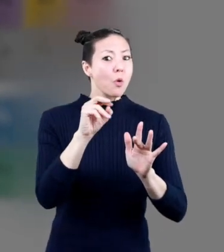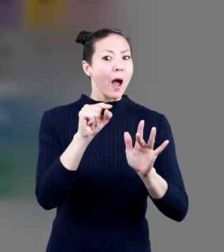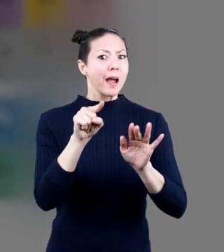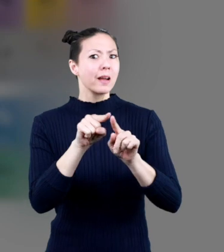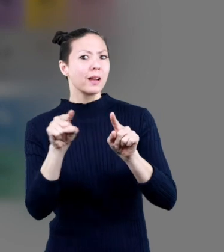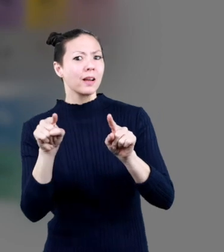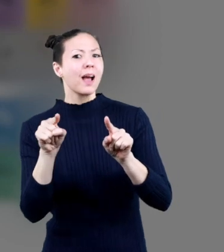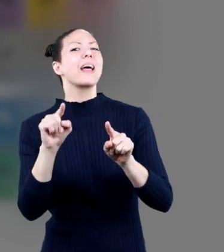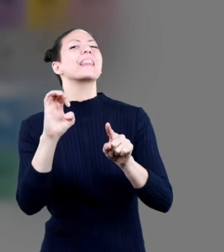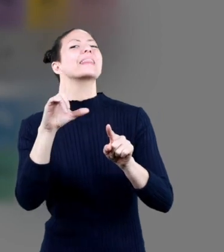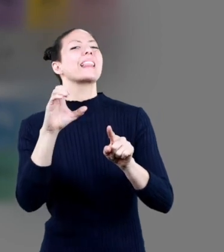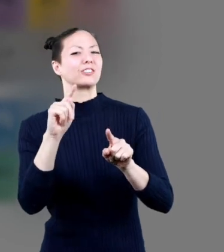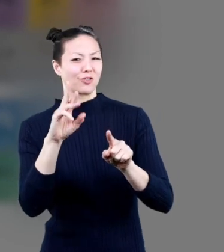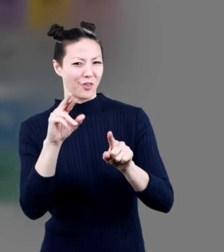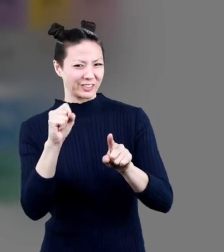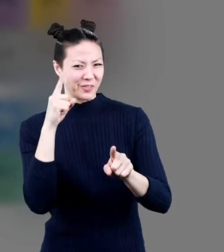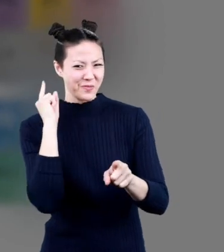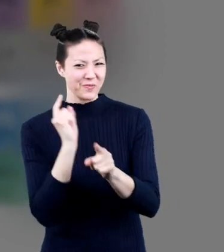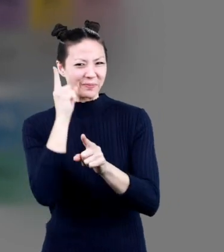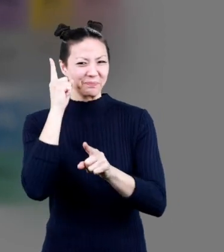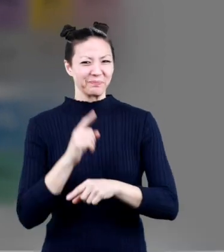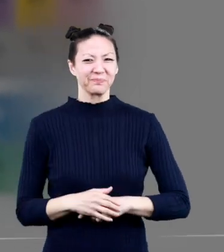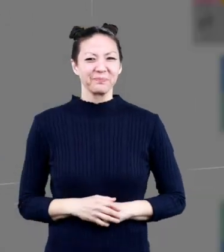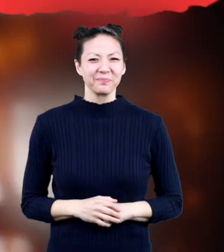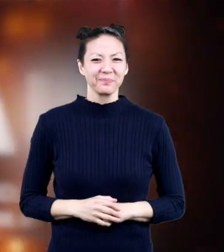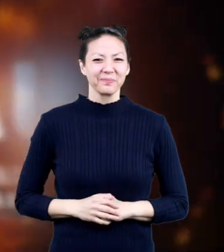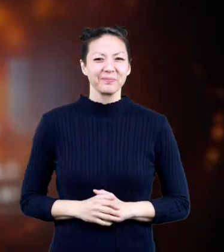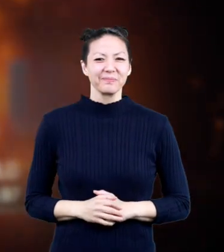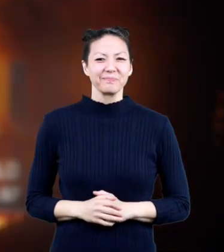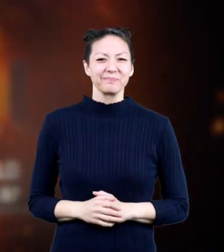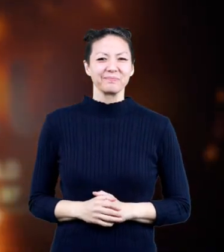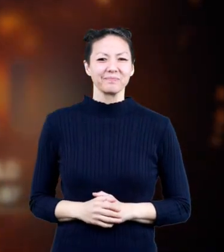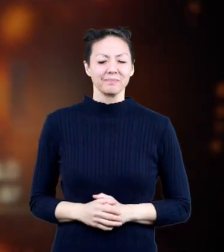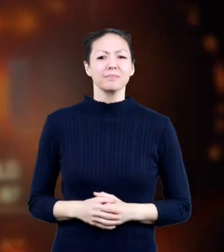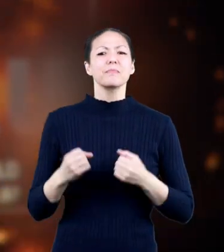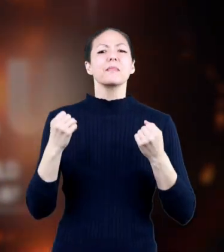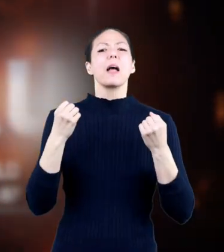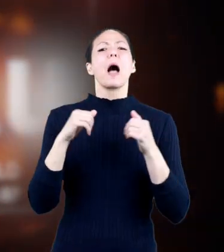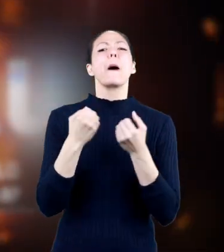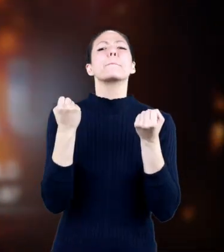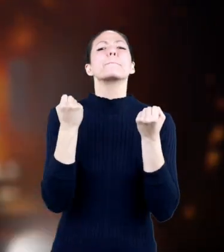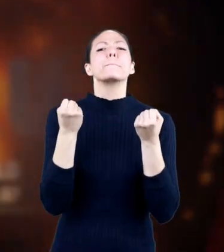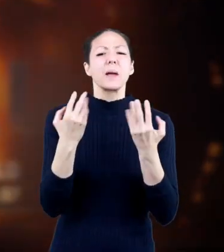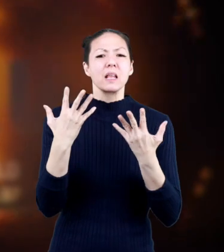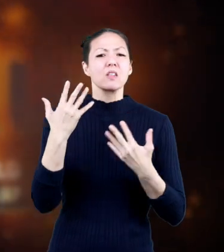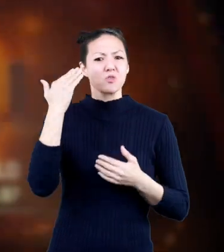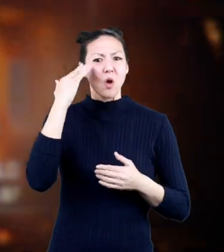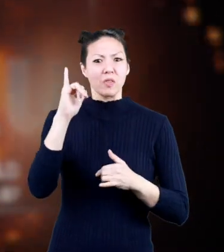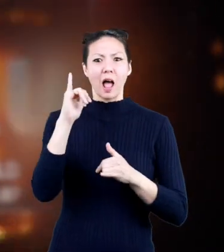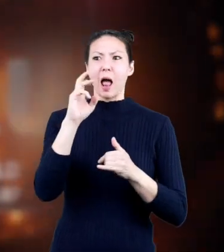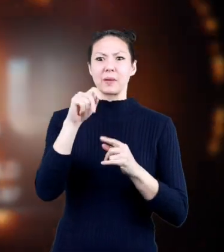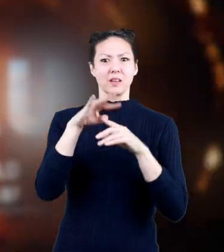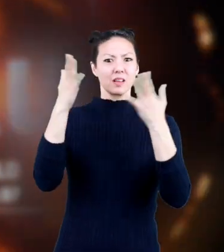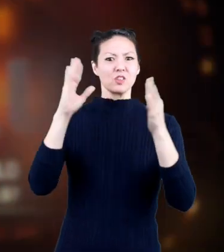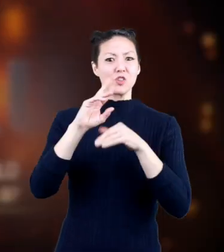electrons how many known elements are there in the universe